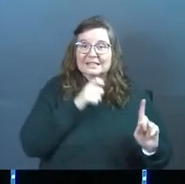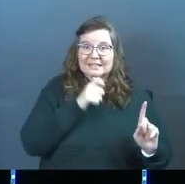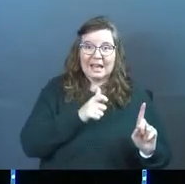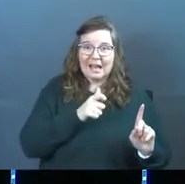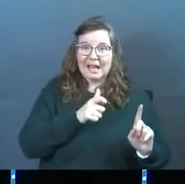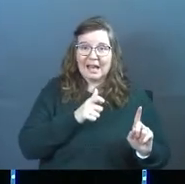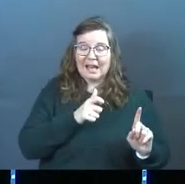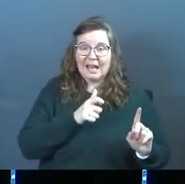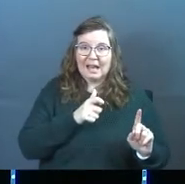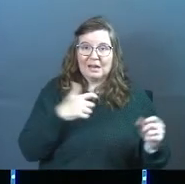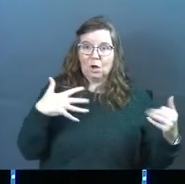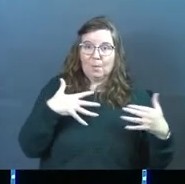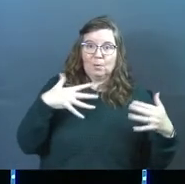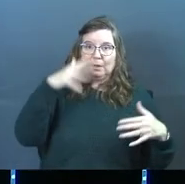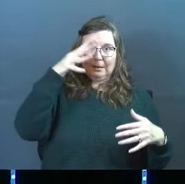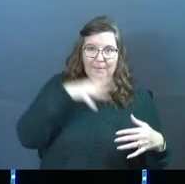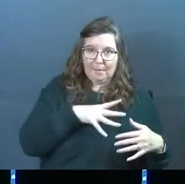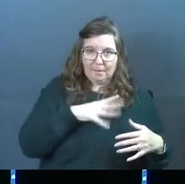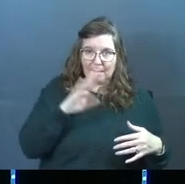not a boogeyman.